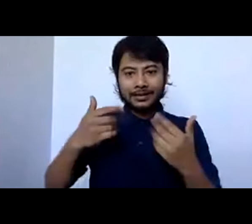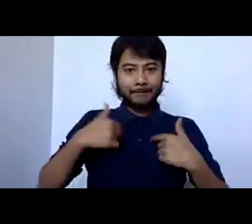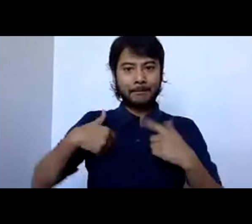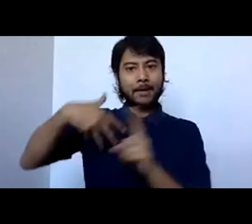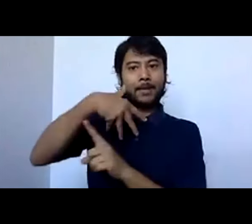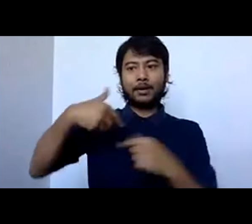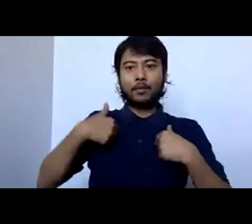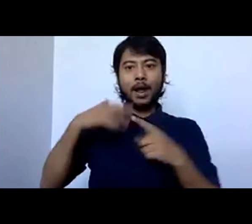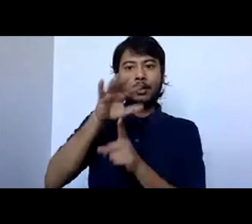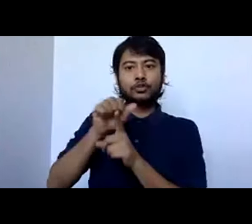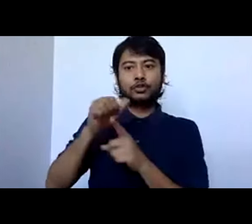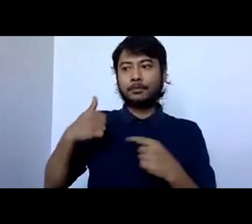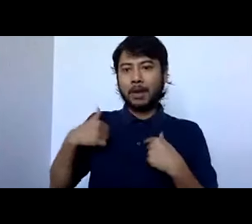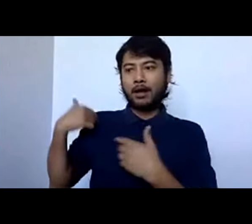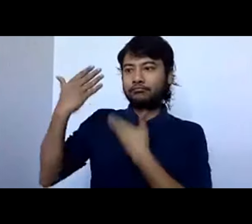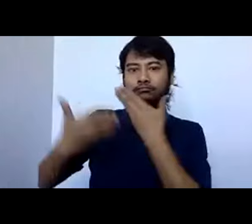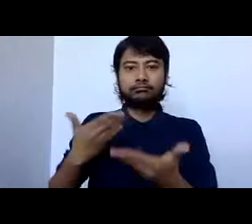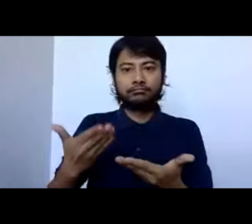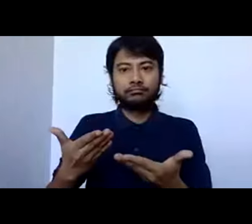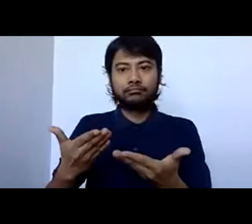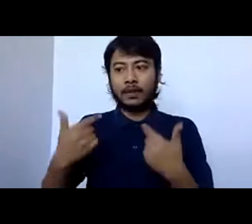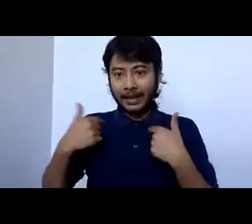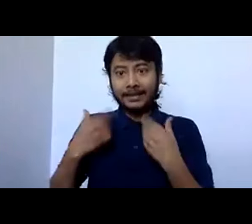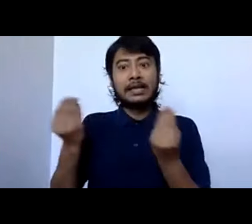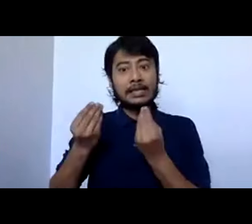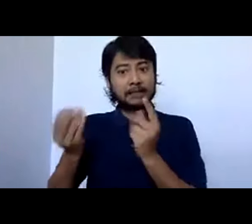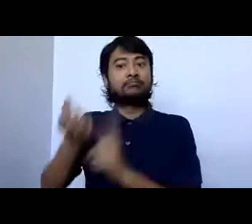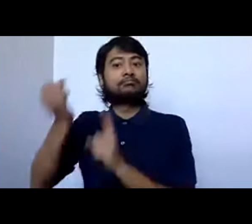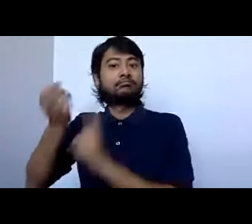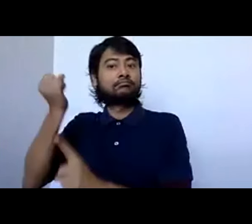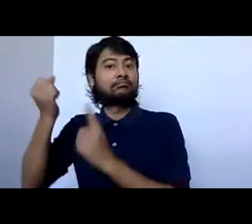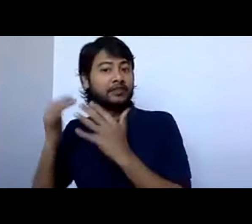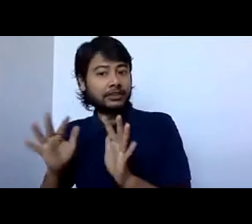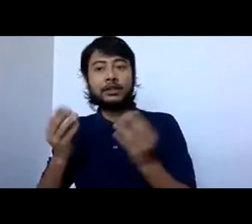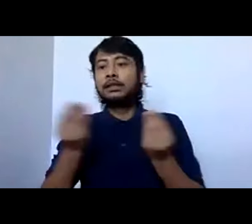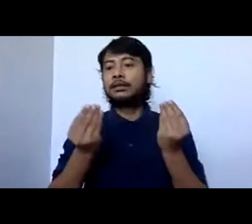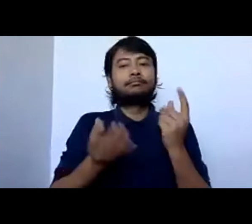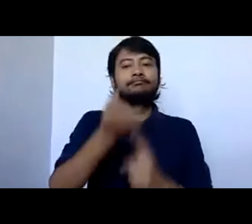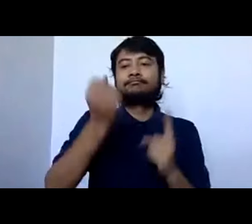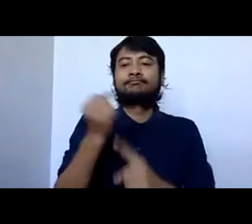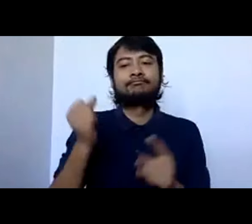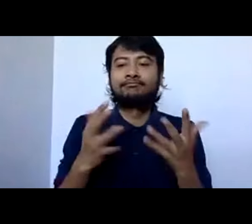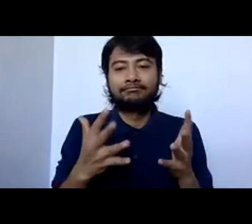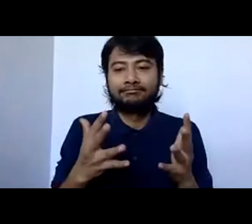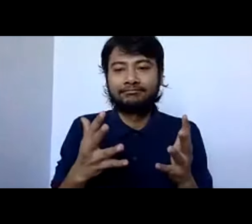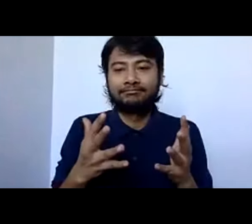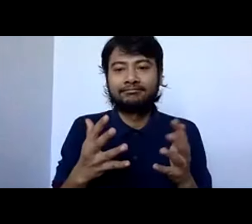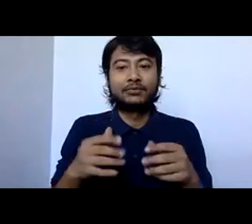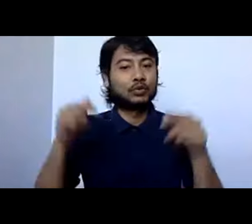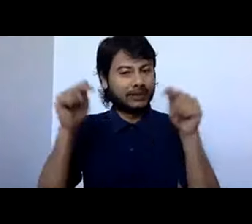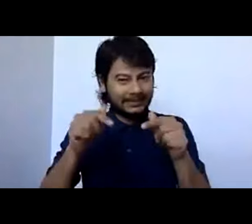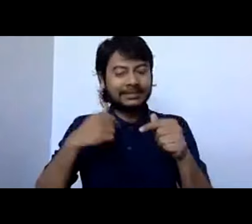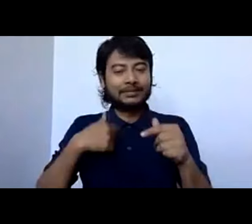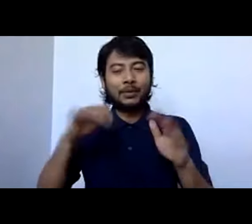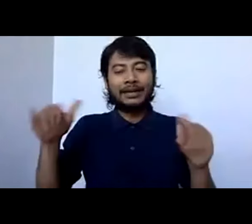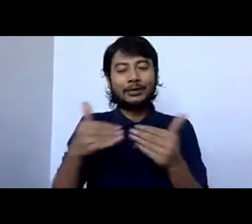What things have we done? What things have we not done? And where are we heading? So that's why I just wanted to give a little bit of an introduction